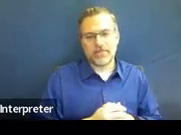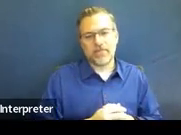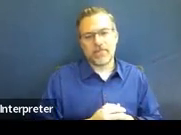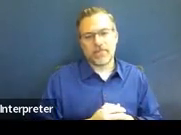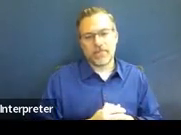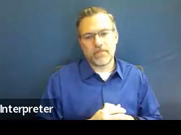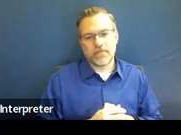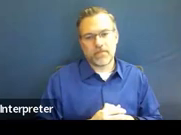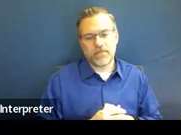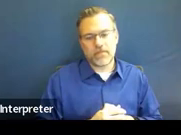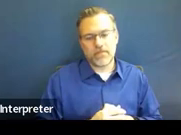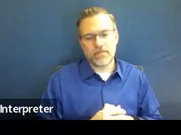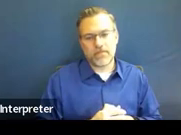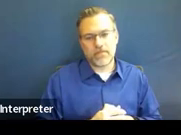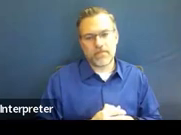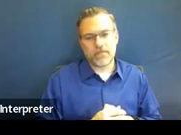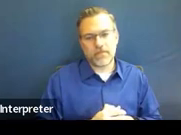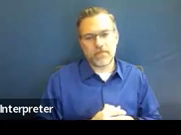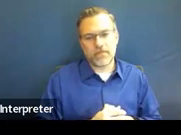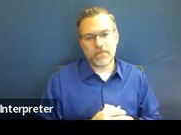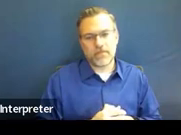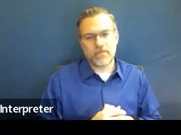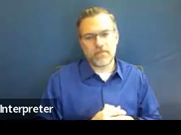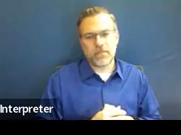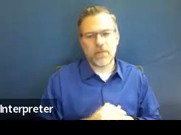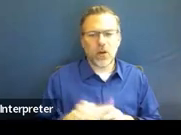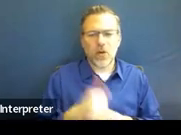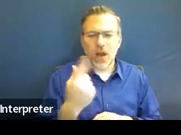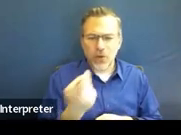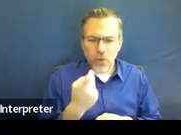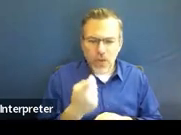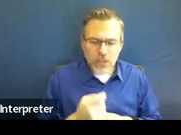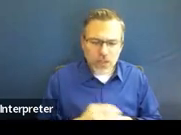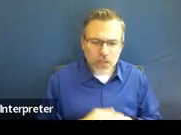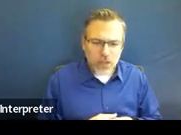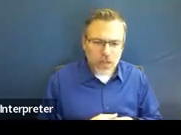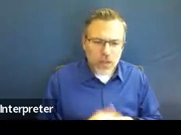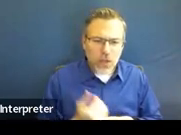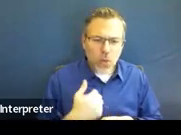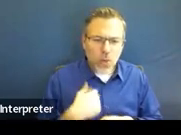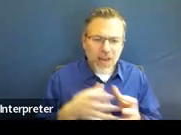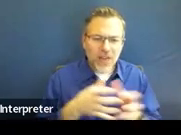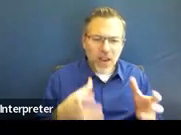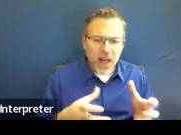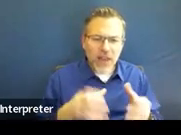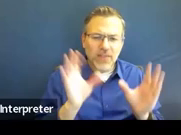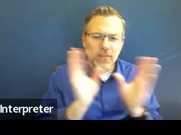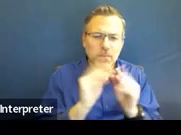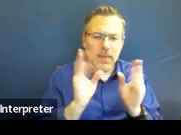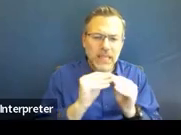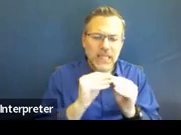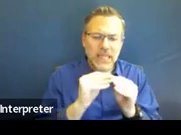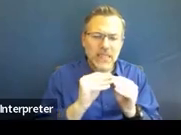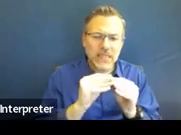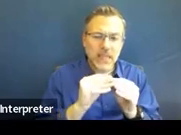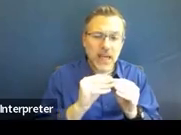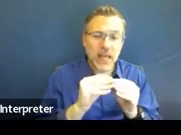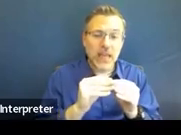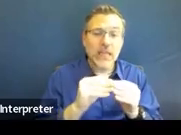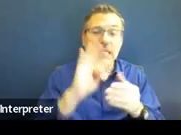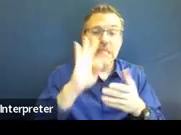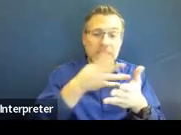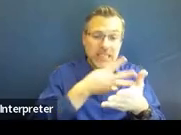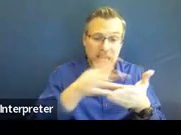Okay. Sorry. Another question just popped up. We have a lot of meetings that are rescheduled. Do we have to send another